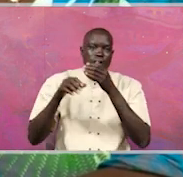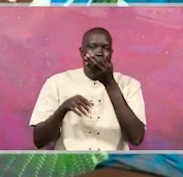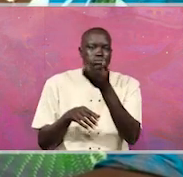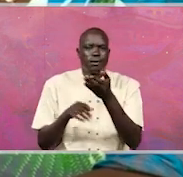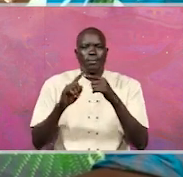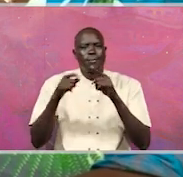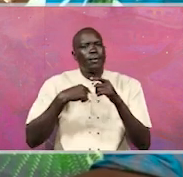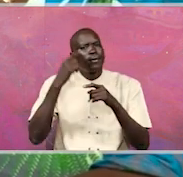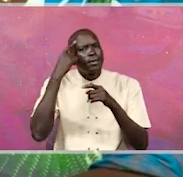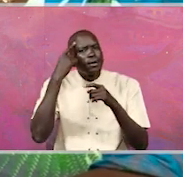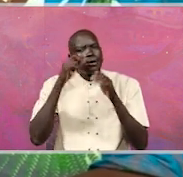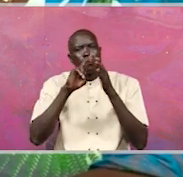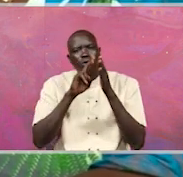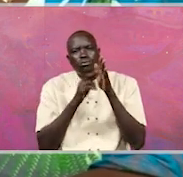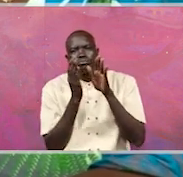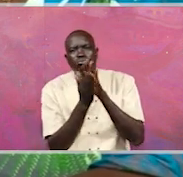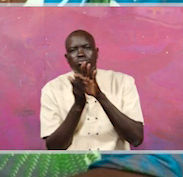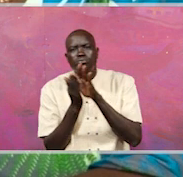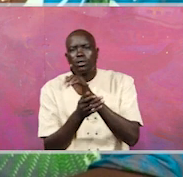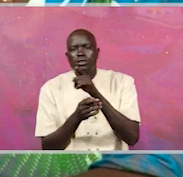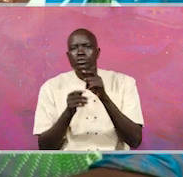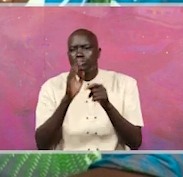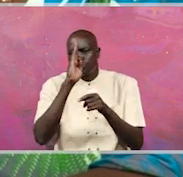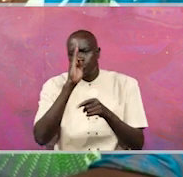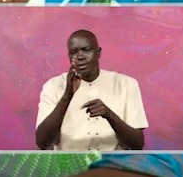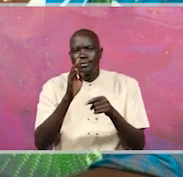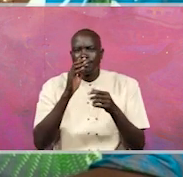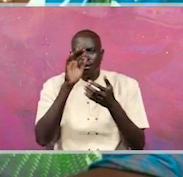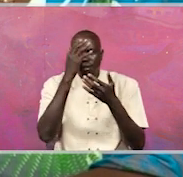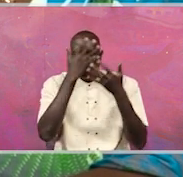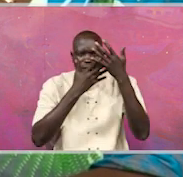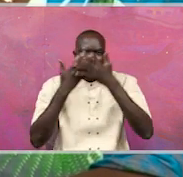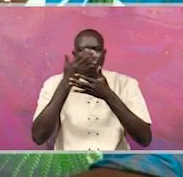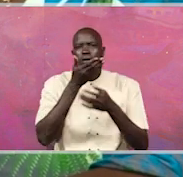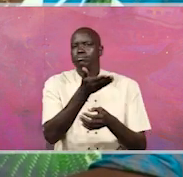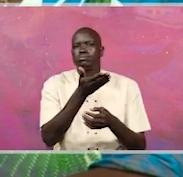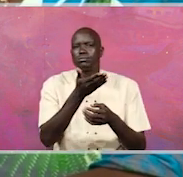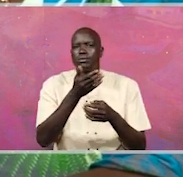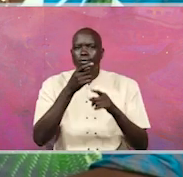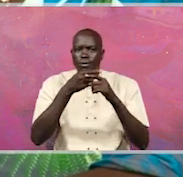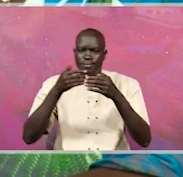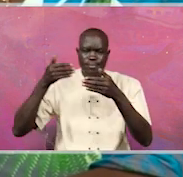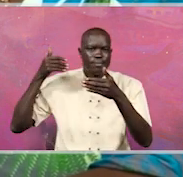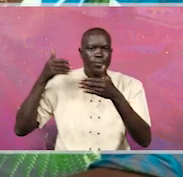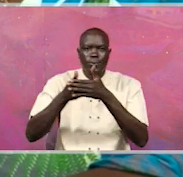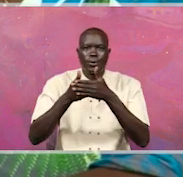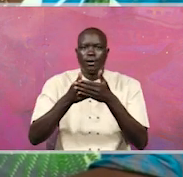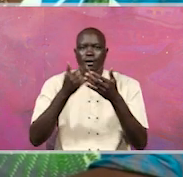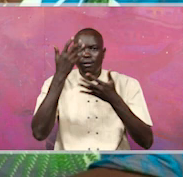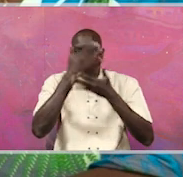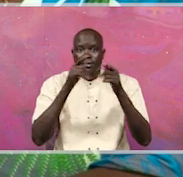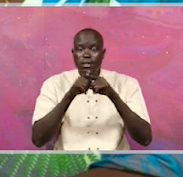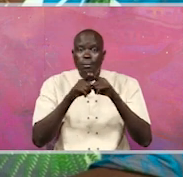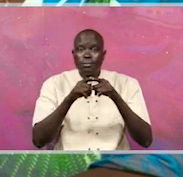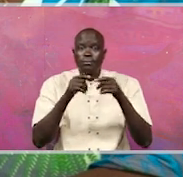that the records were not straight right from the beginning. But also, in